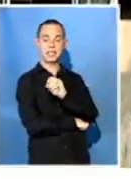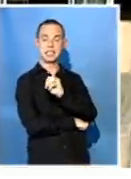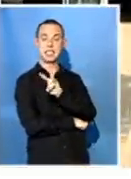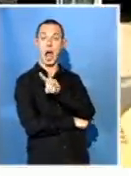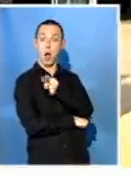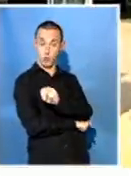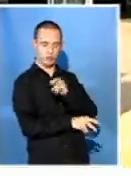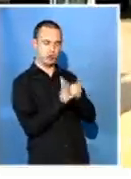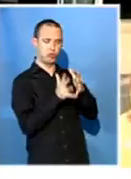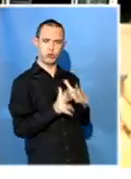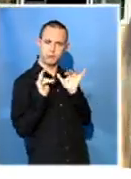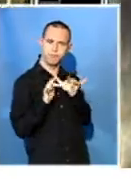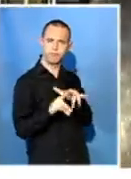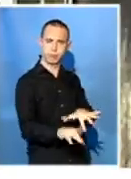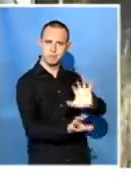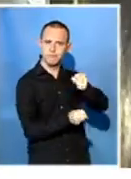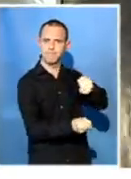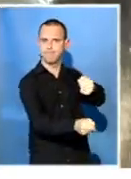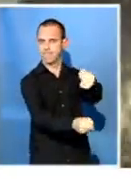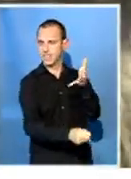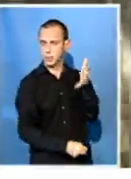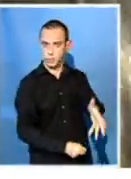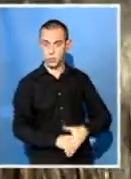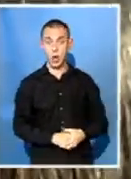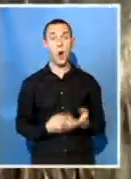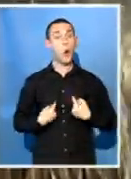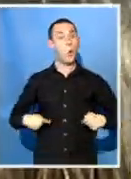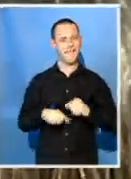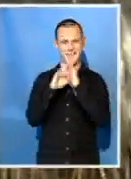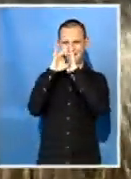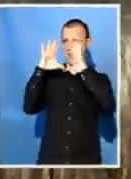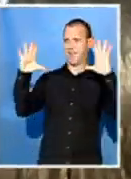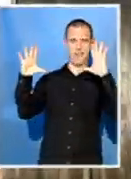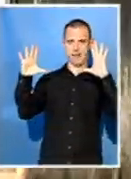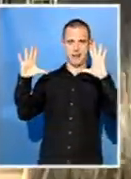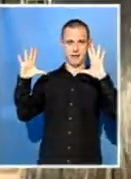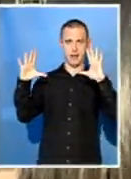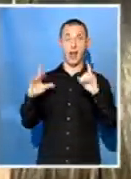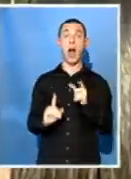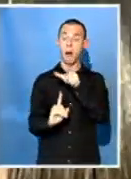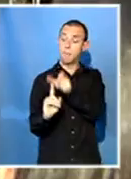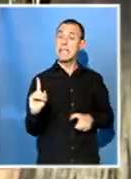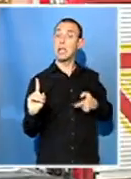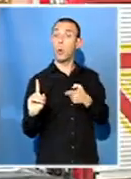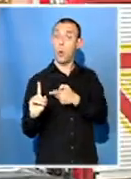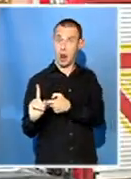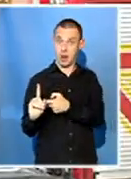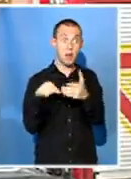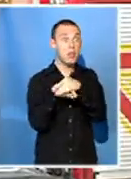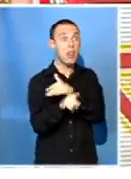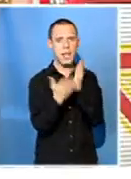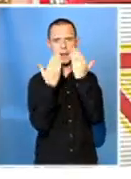programme was still continuing here and we've been very clear to say that if the academic programme will be close to one student, it will be close to all.